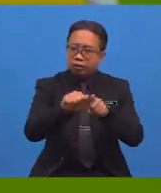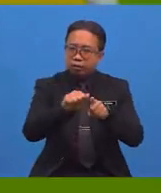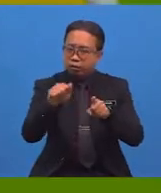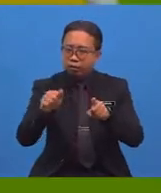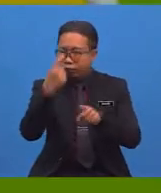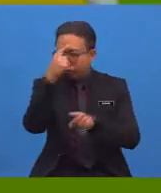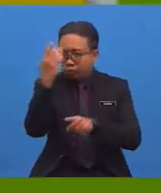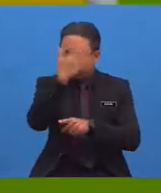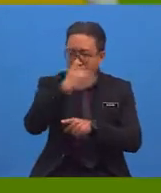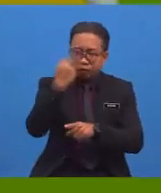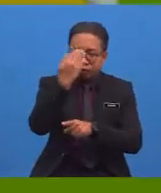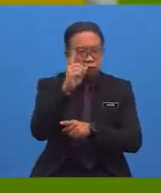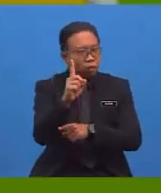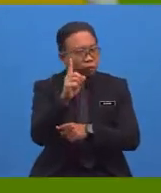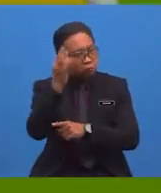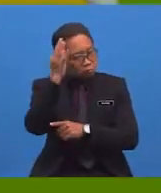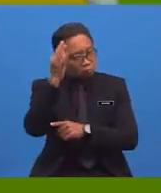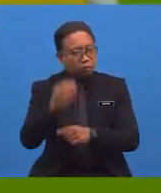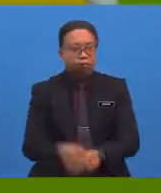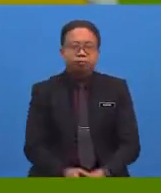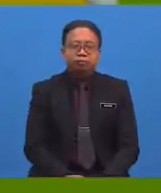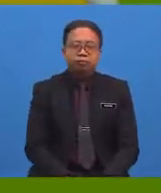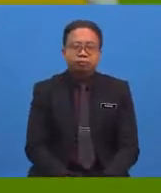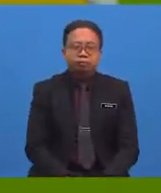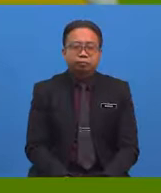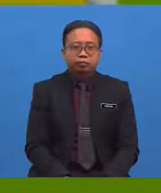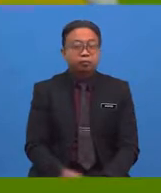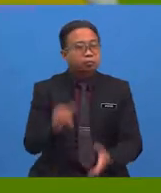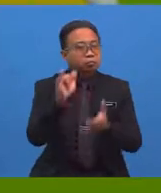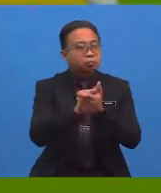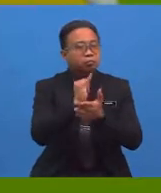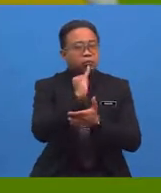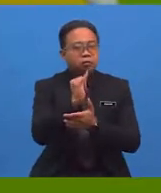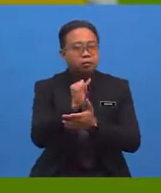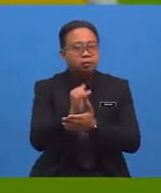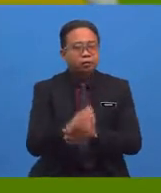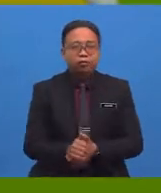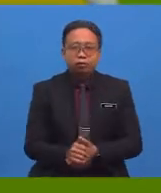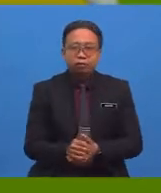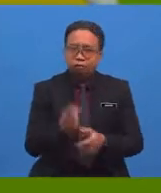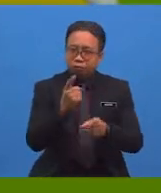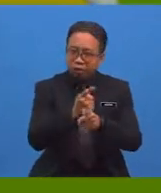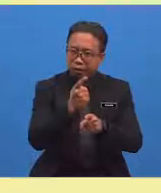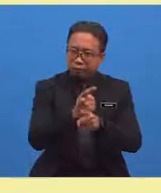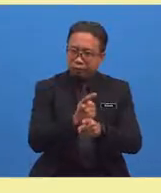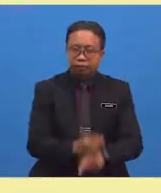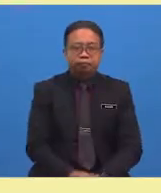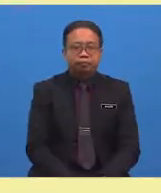Can you think of one? That is absolutely right.